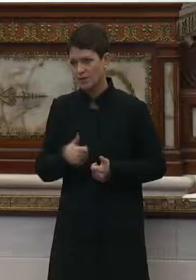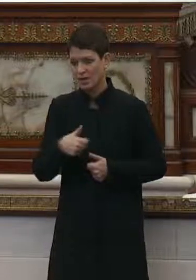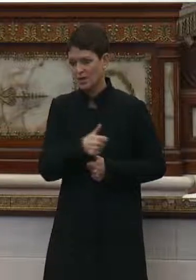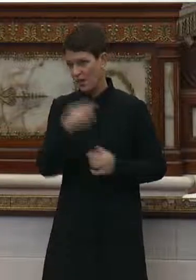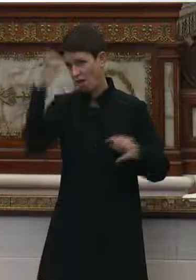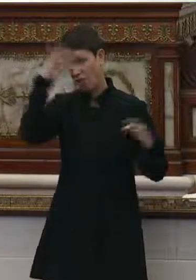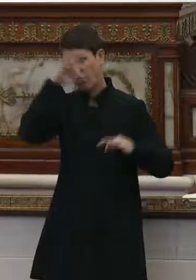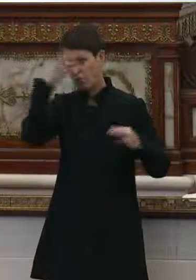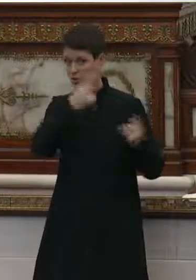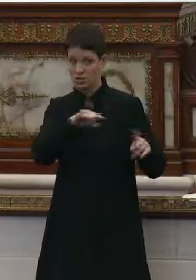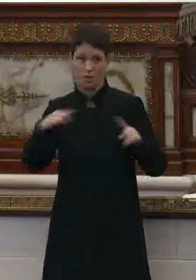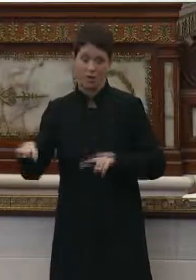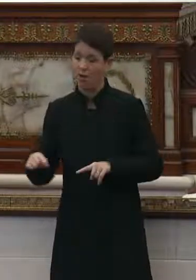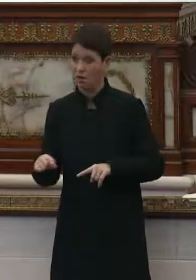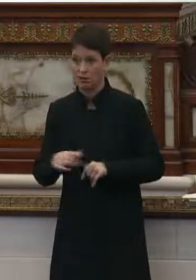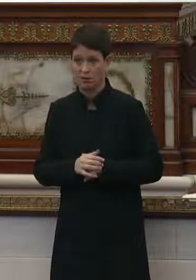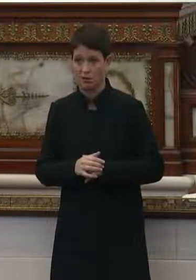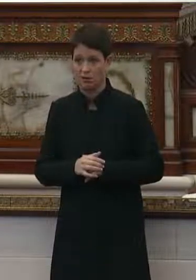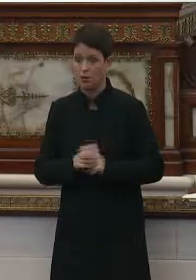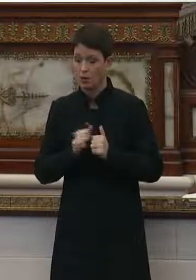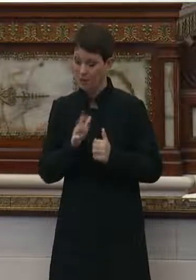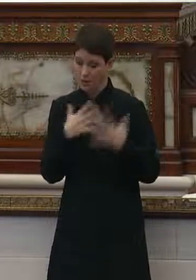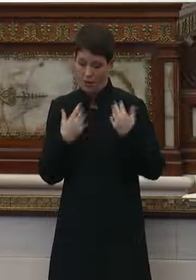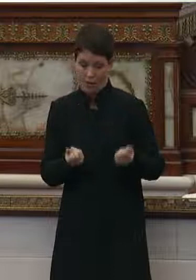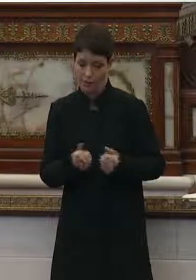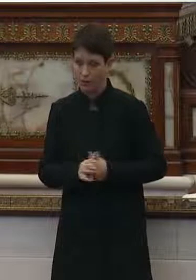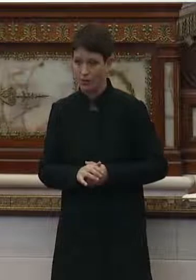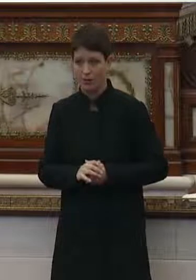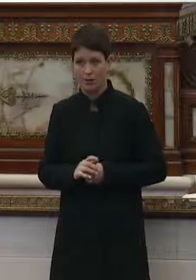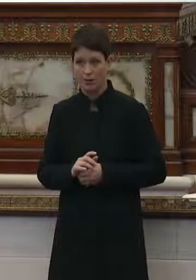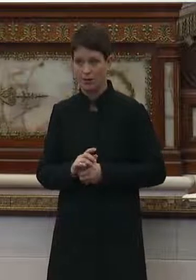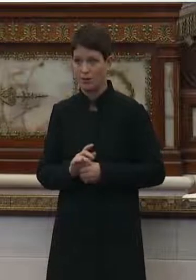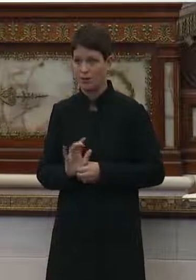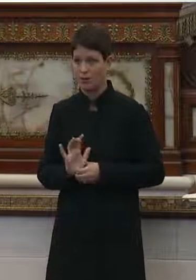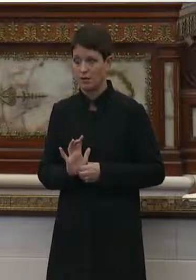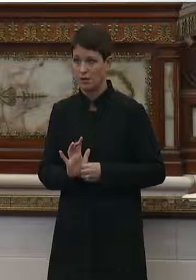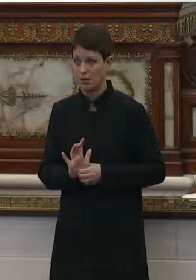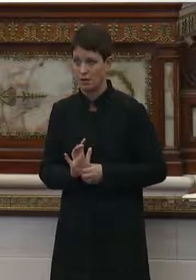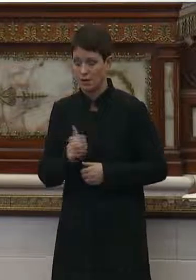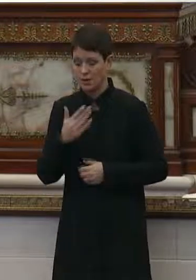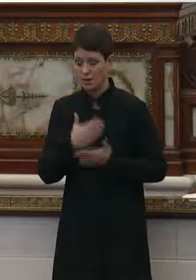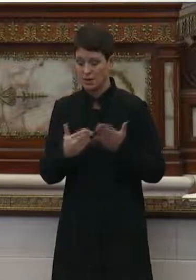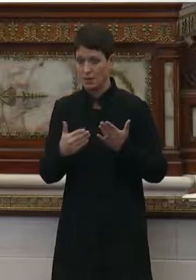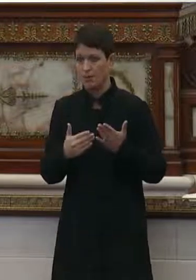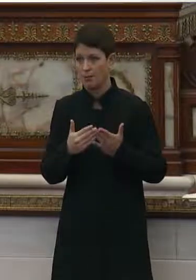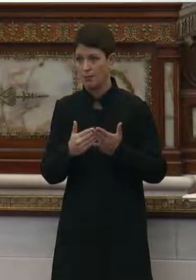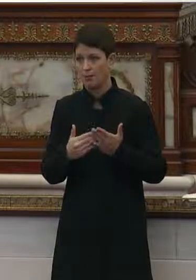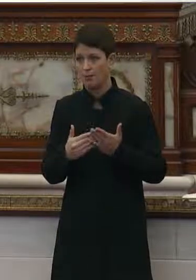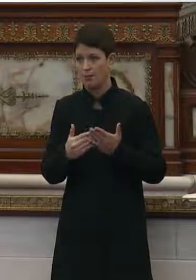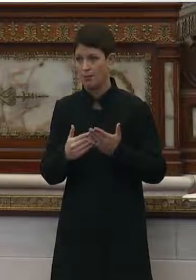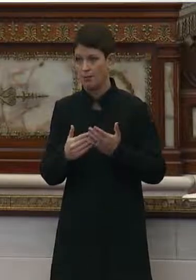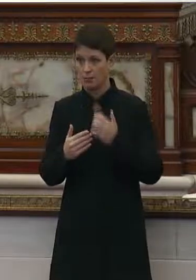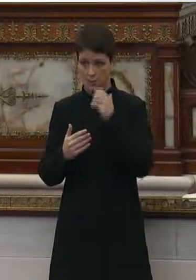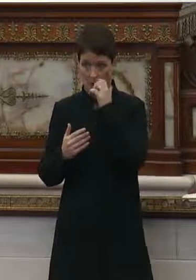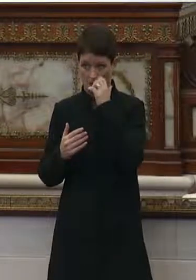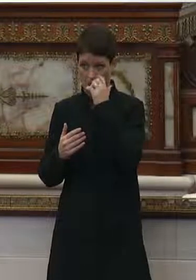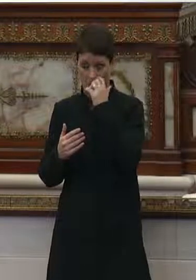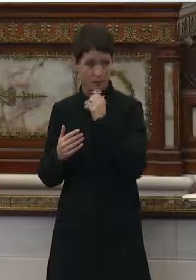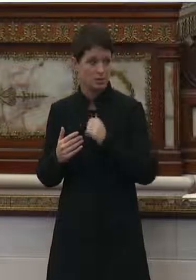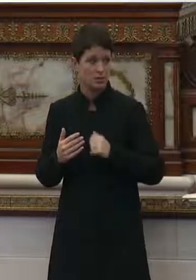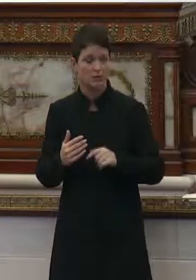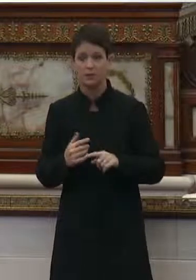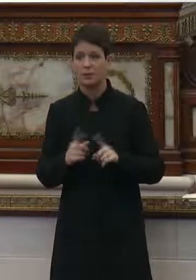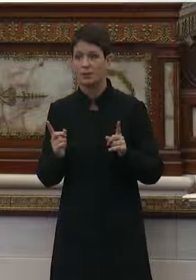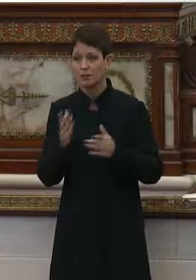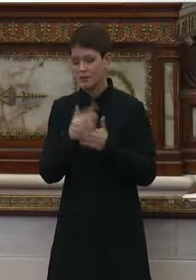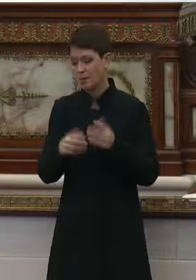don't know what's going on with their health and some of the care